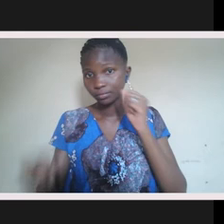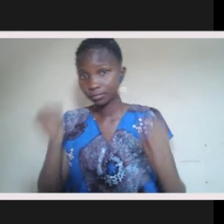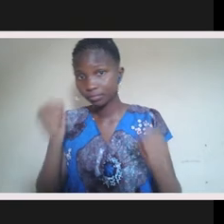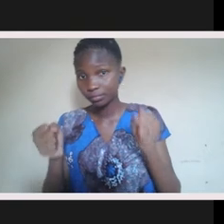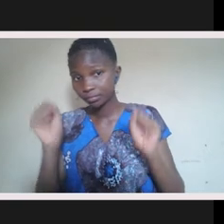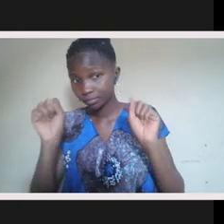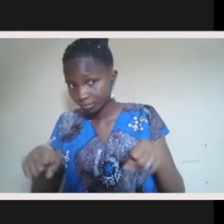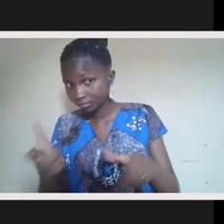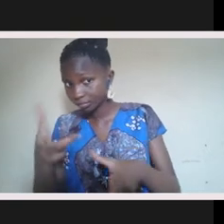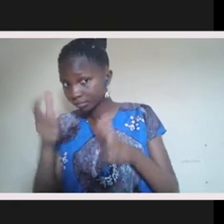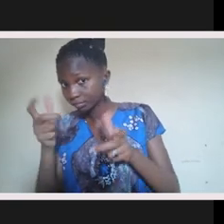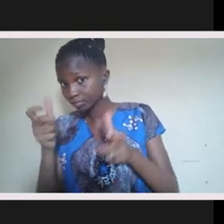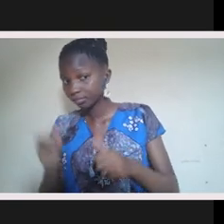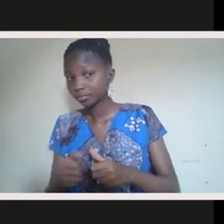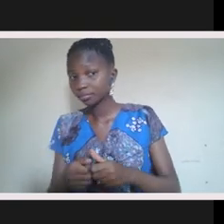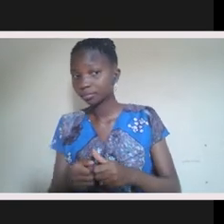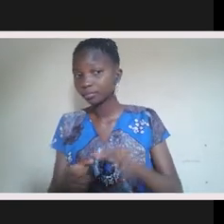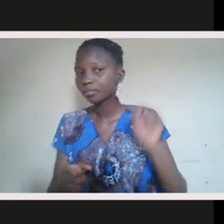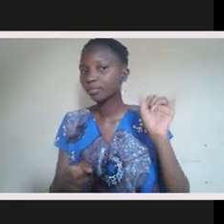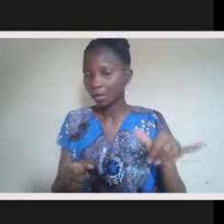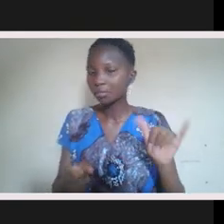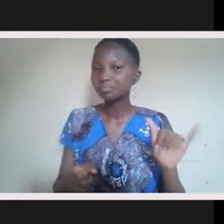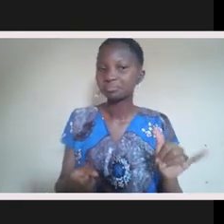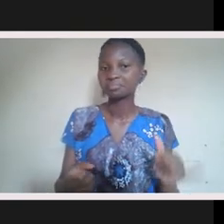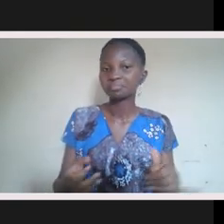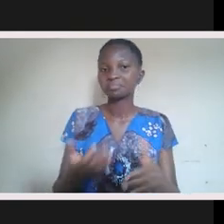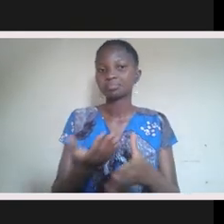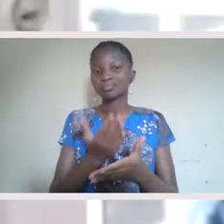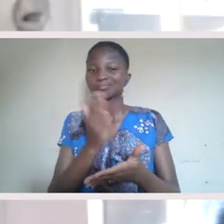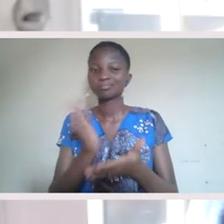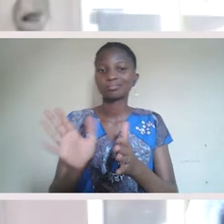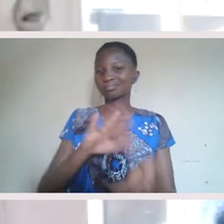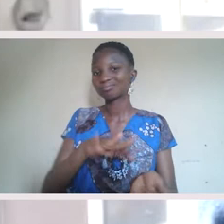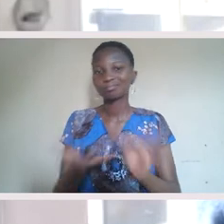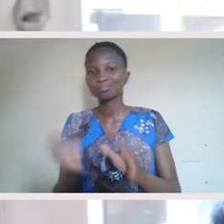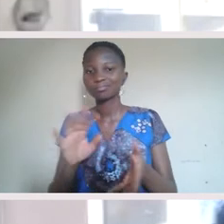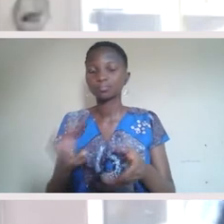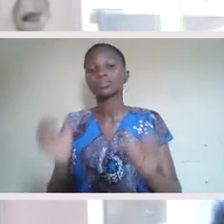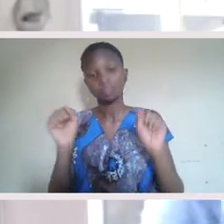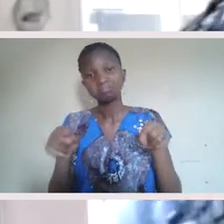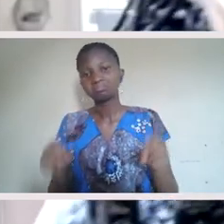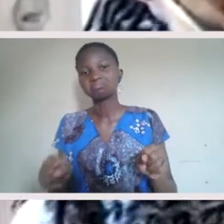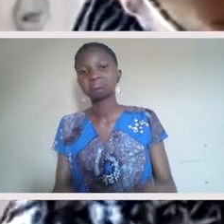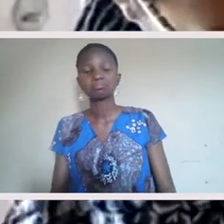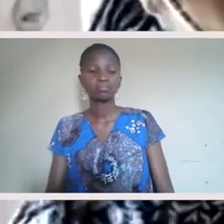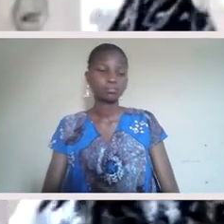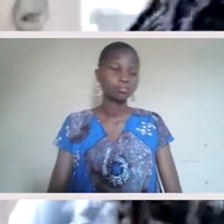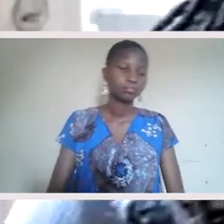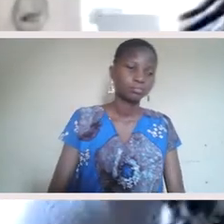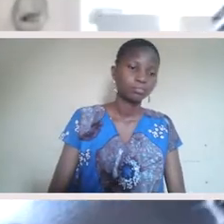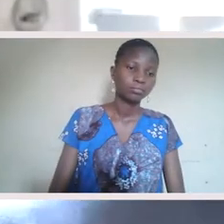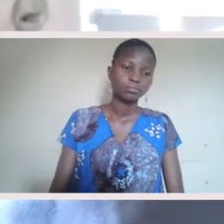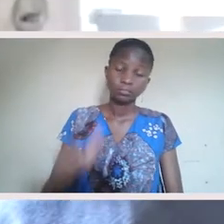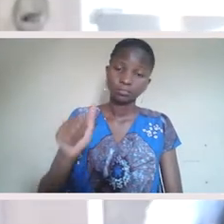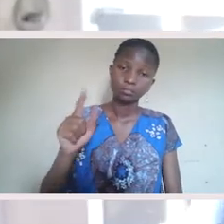can you hear me? Because I'm, I'm in root and I hope it's not breaking up. Can you guys hear me? Yes. A little bit. Yes. But we can hear you. It's coming in and out a